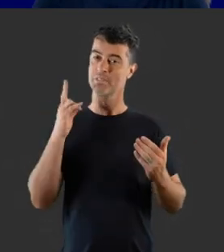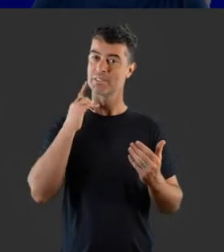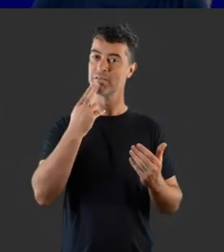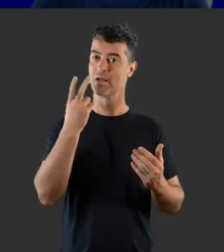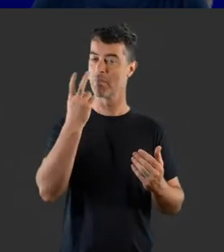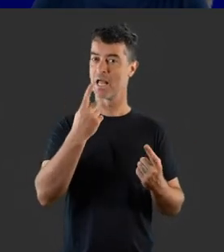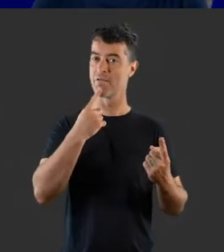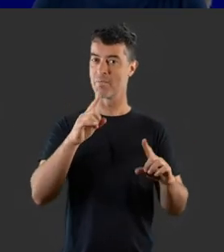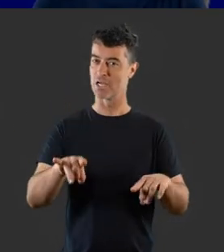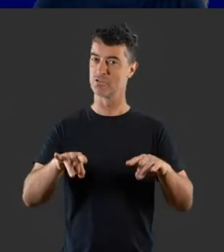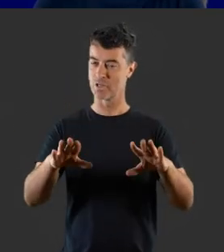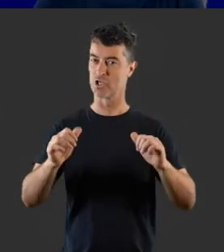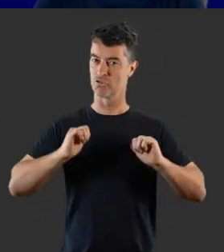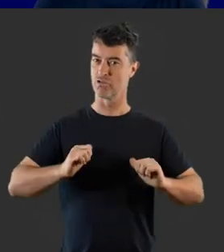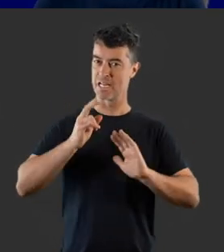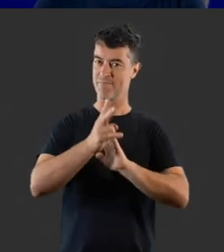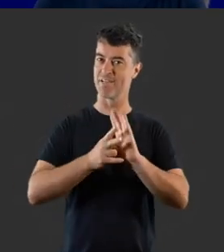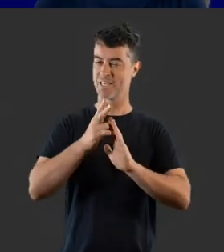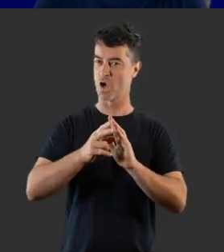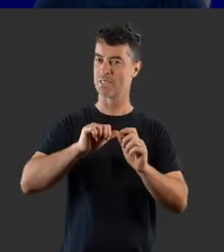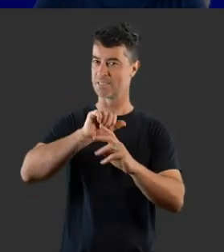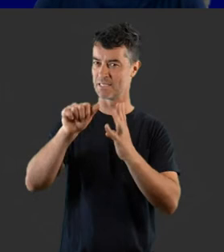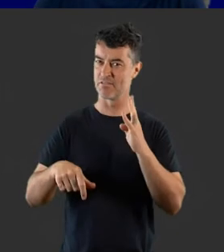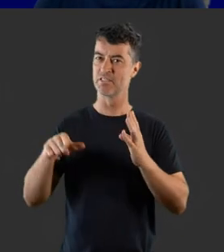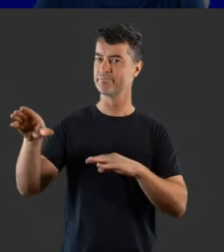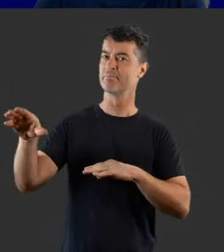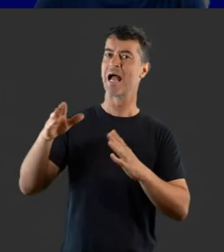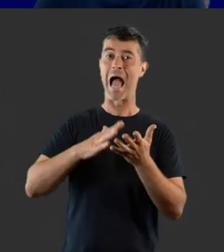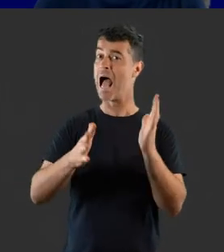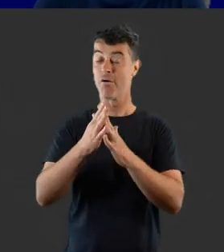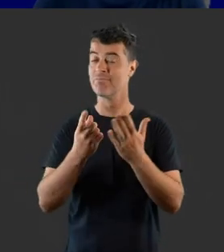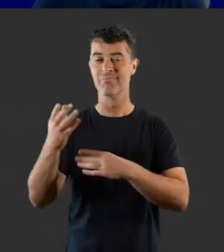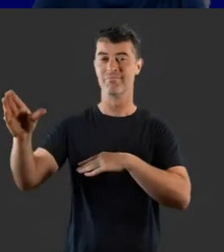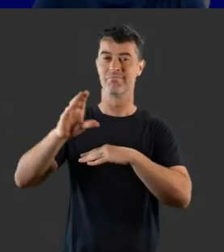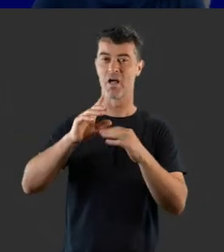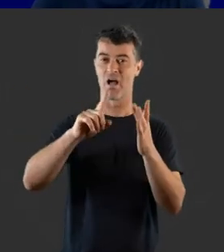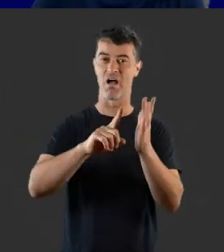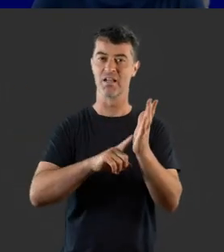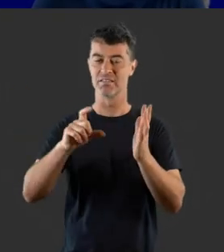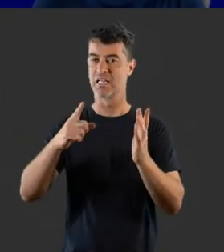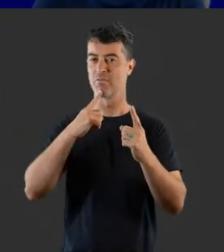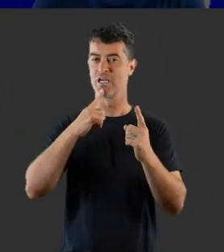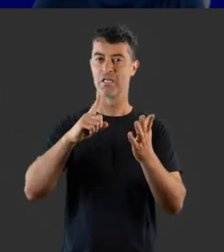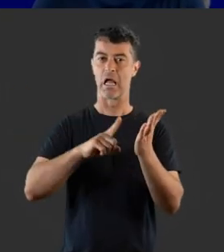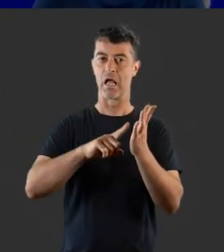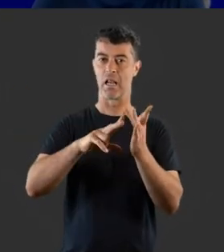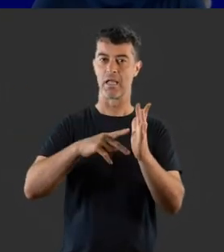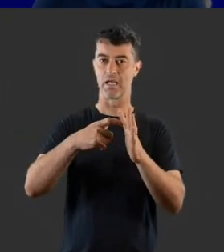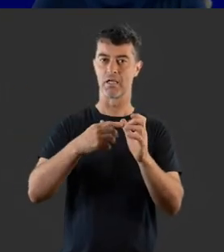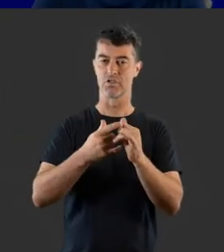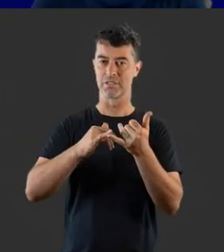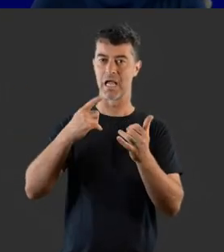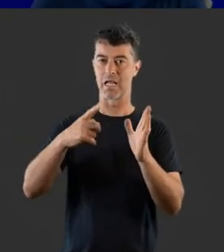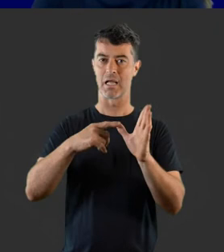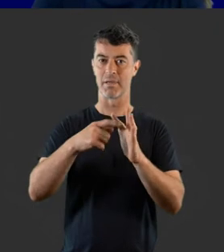Welcome to Deaf Plant Information Australia's training video series made possible by an NDIS Information Linkages and Capacity Building